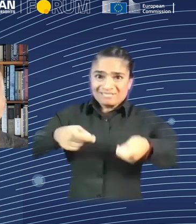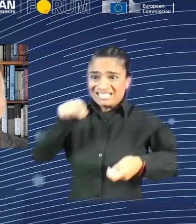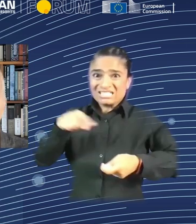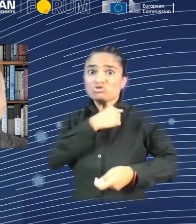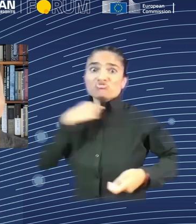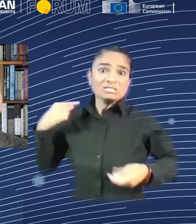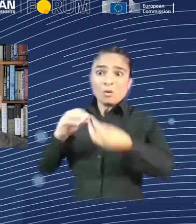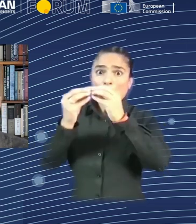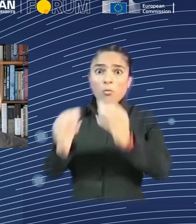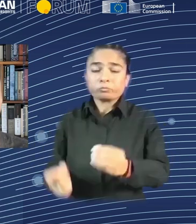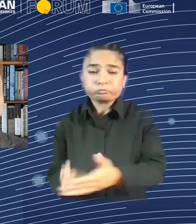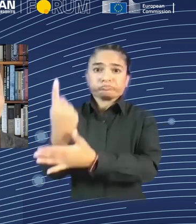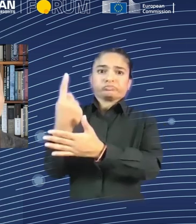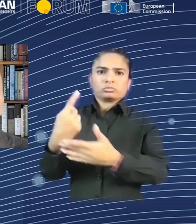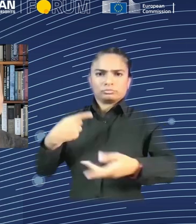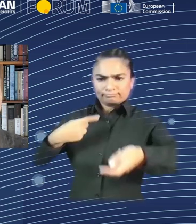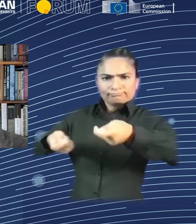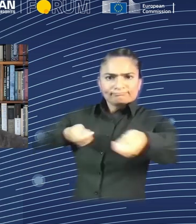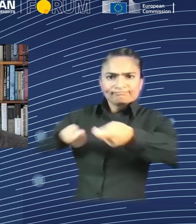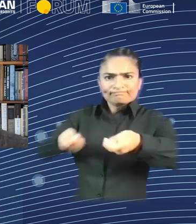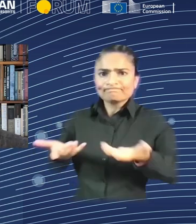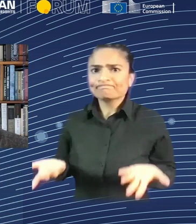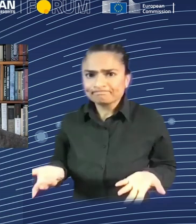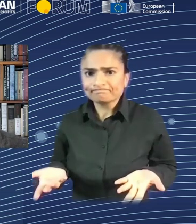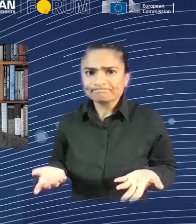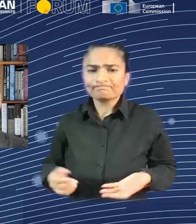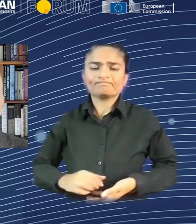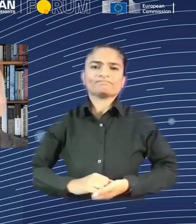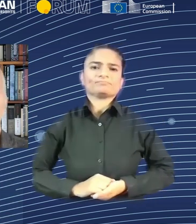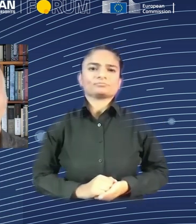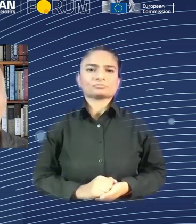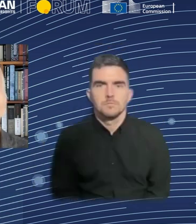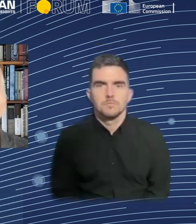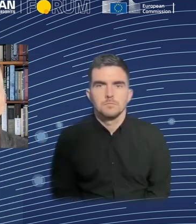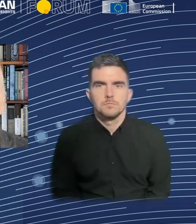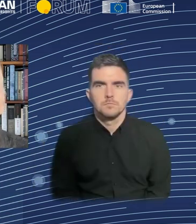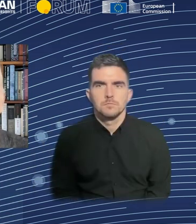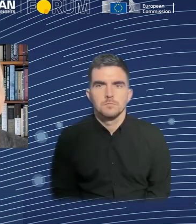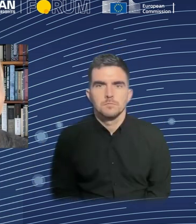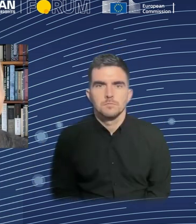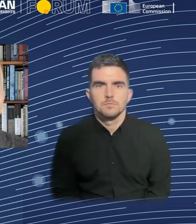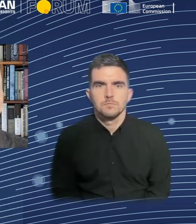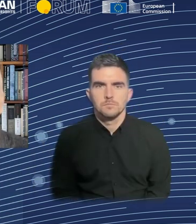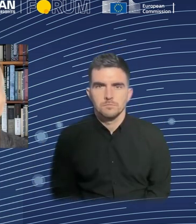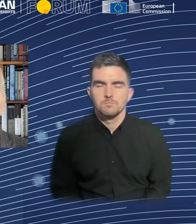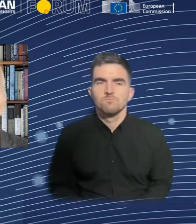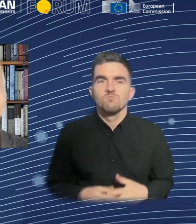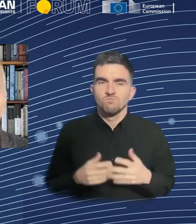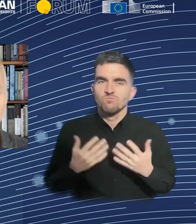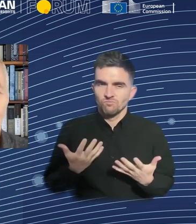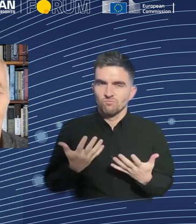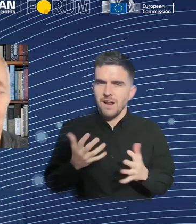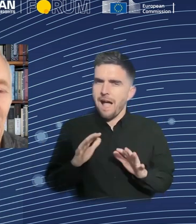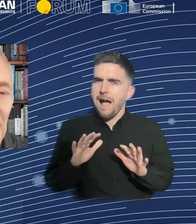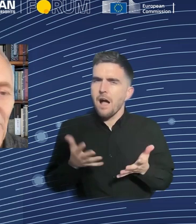Safety Summit, promised that the signatories would work together on shared safety standards in a process officials likened to the COP Summit